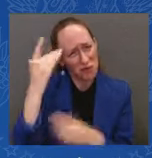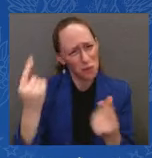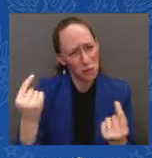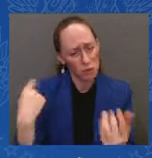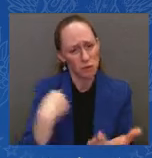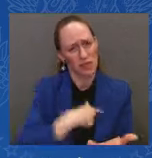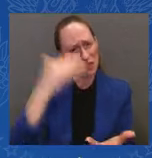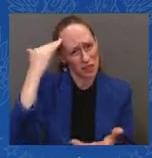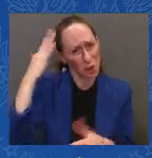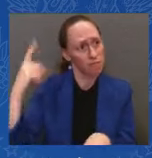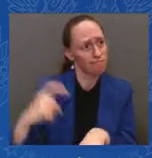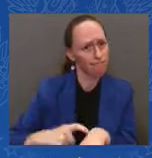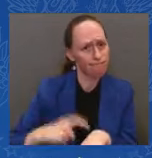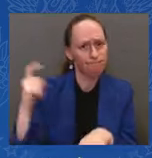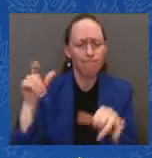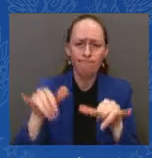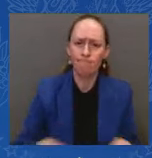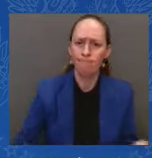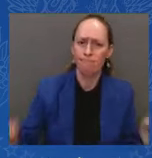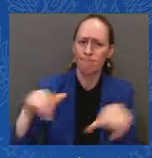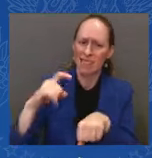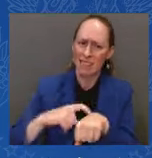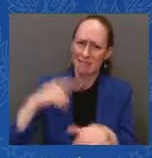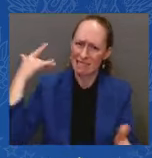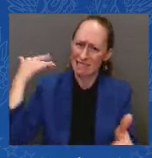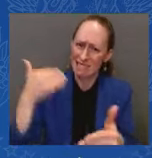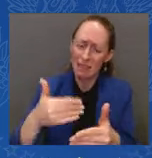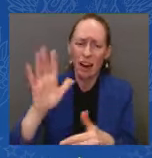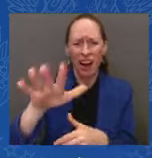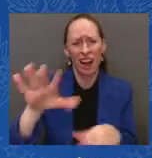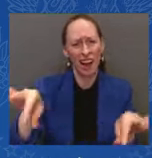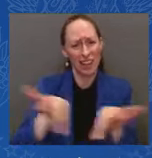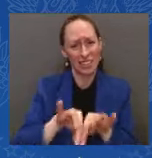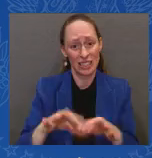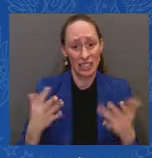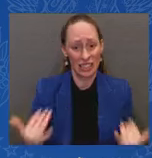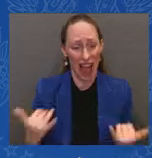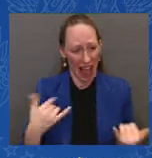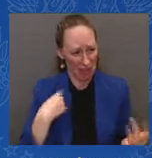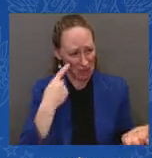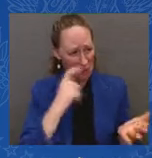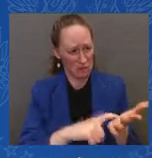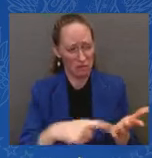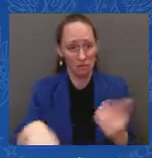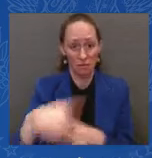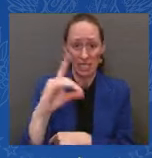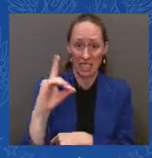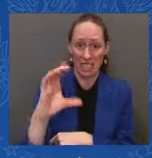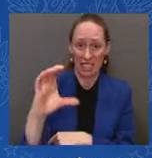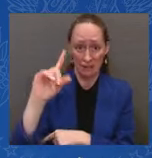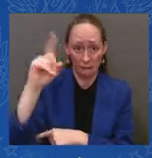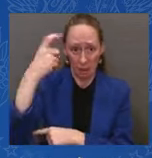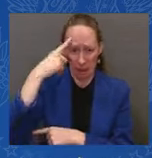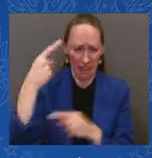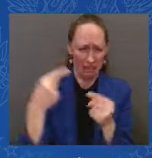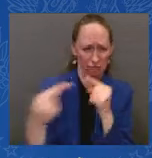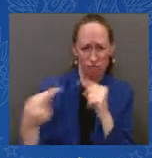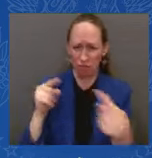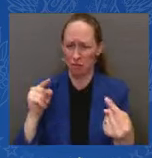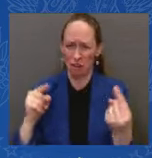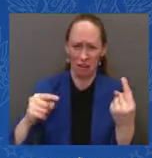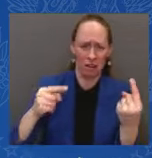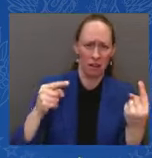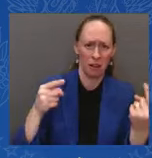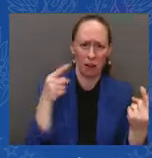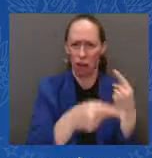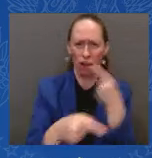You know, we have strong disagreements, but we need to stop seeing each other as enemies. We need to talk to one another, listen to one another, work with